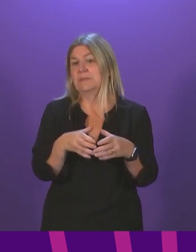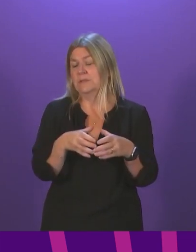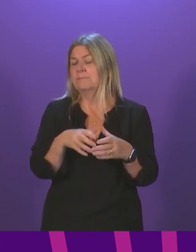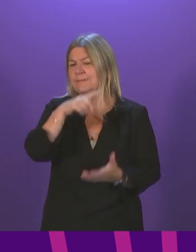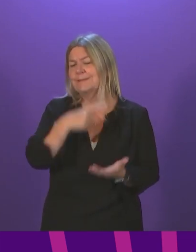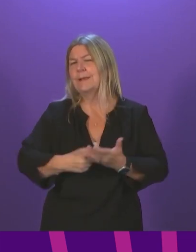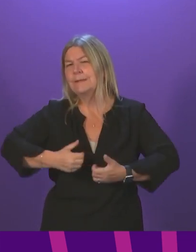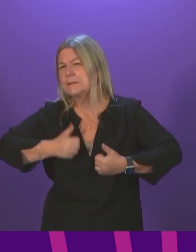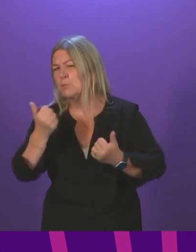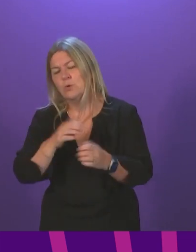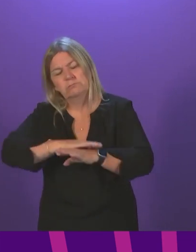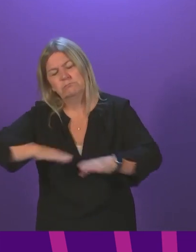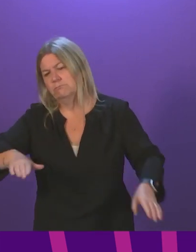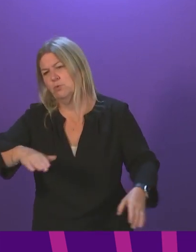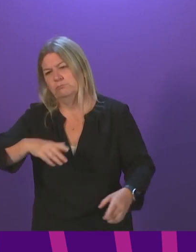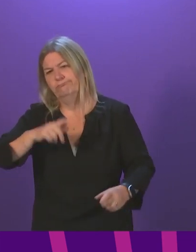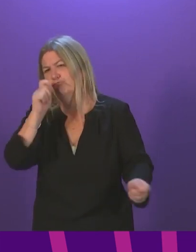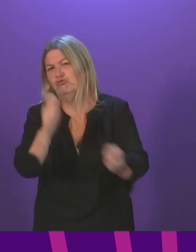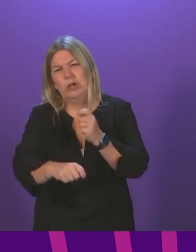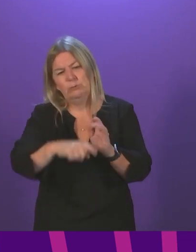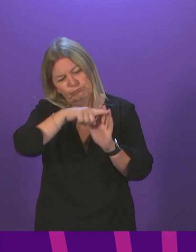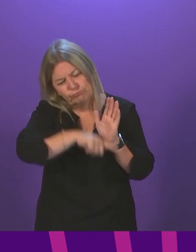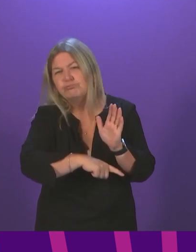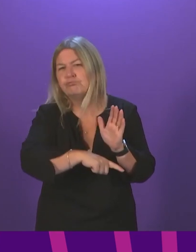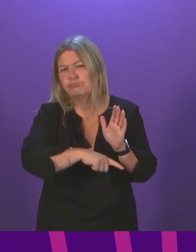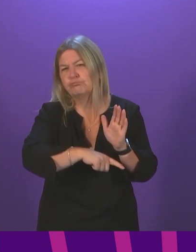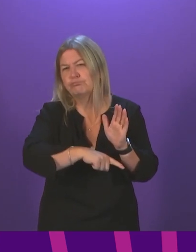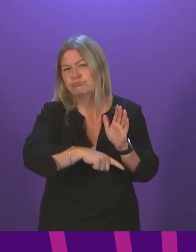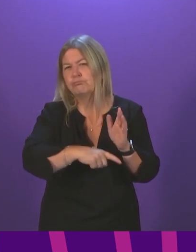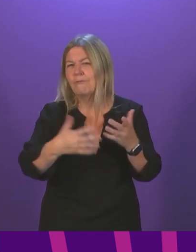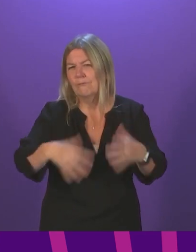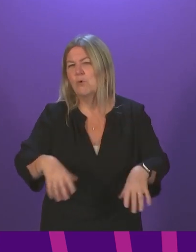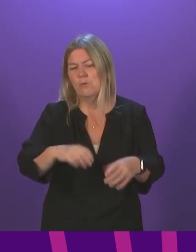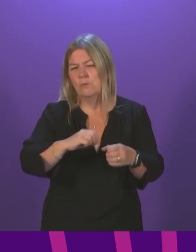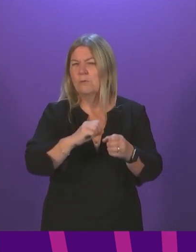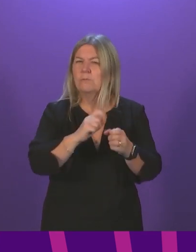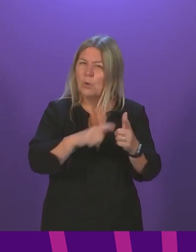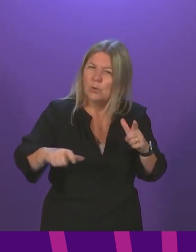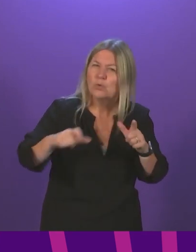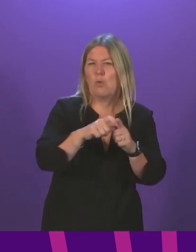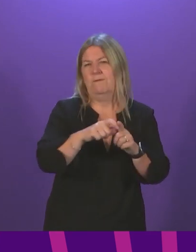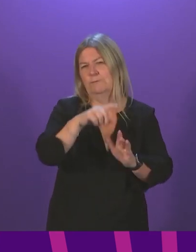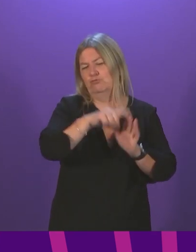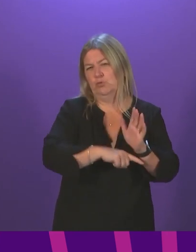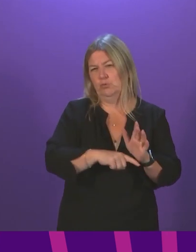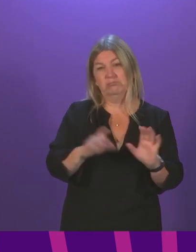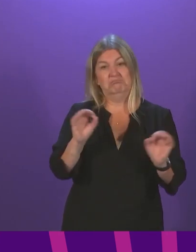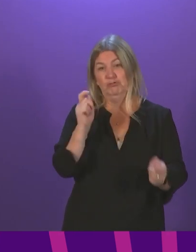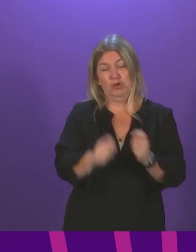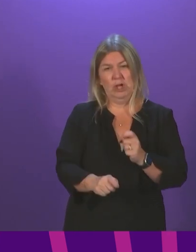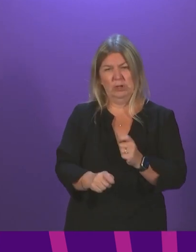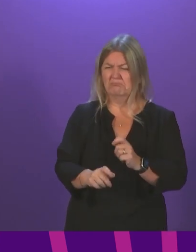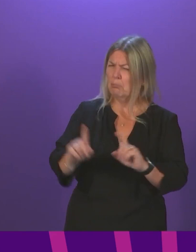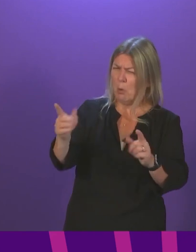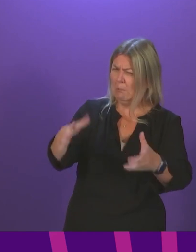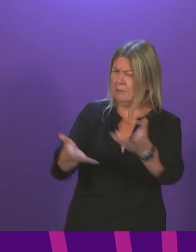changes over the regulations. What restrictions did her Cabinet consider reintroducing? Thank you. First Minister.